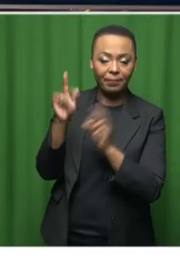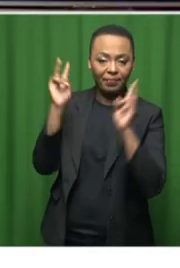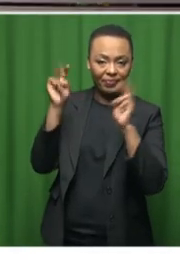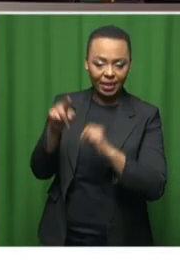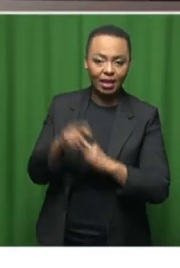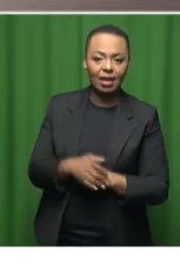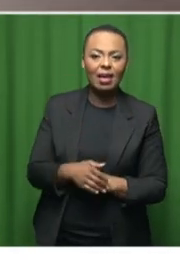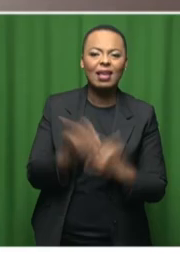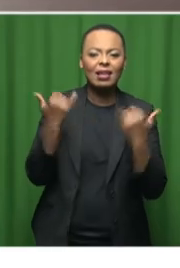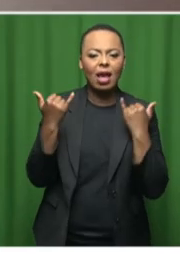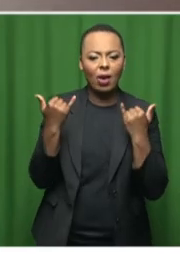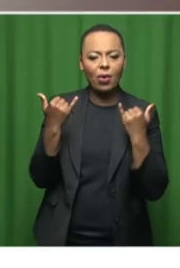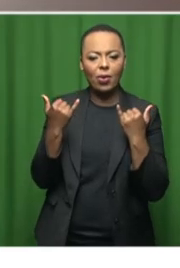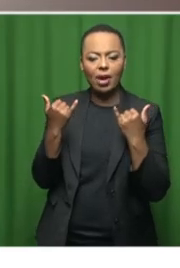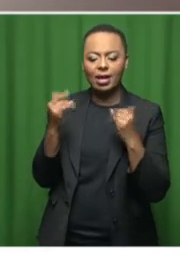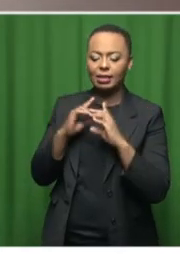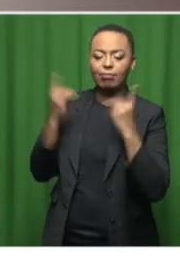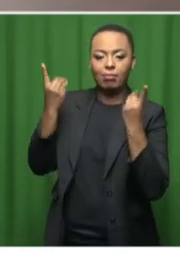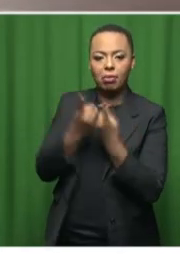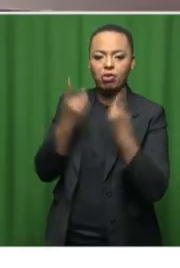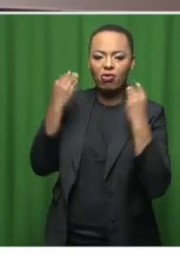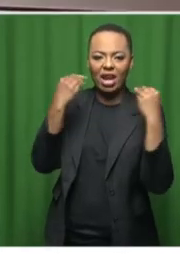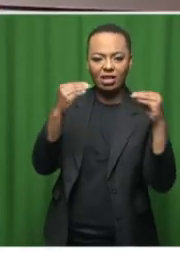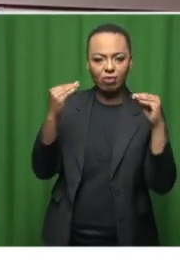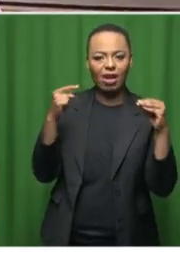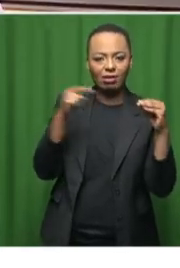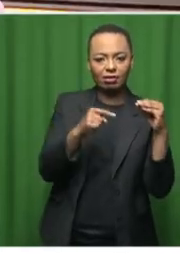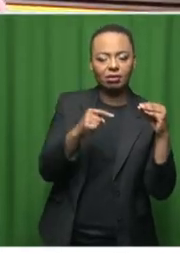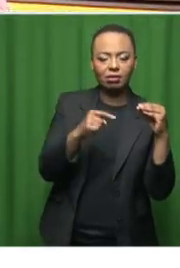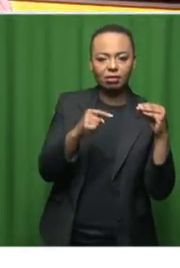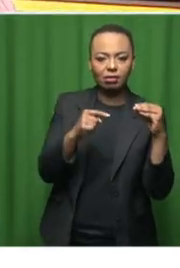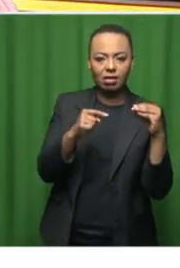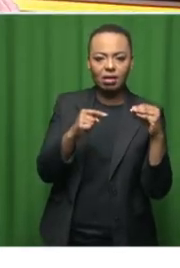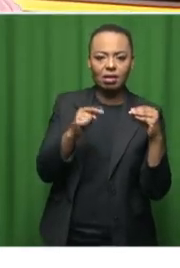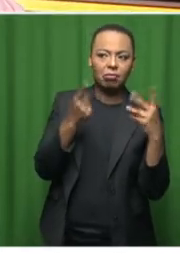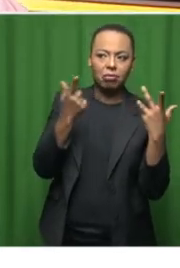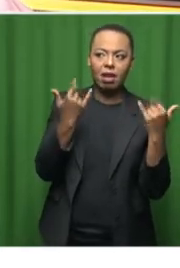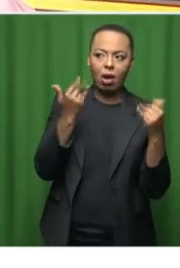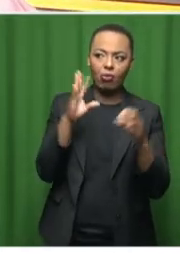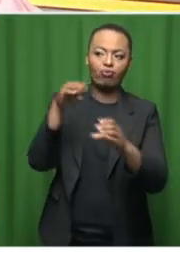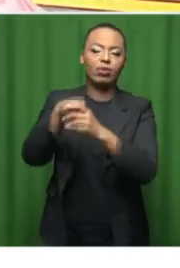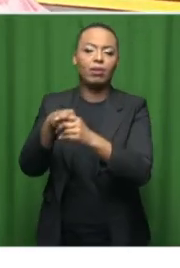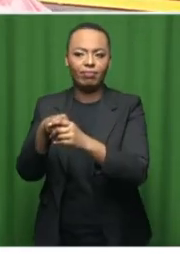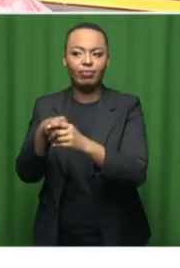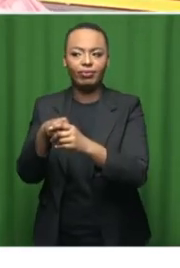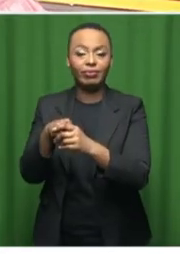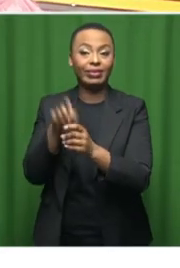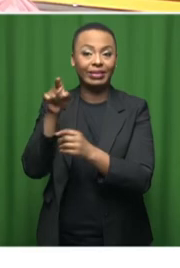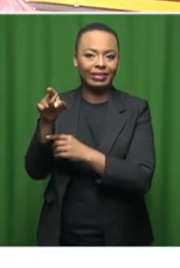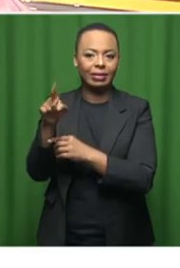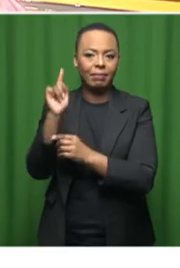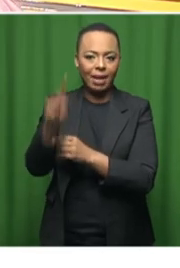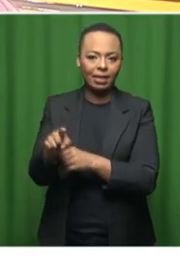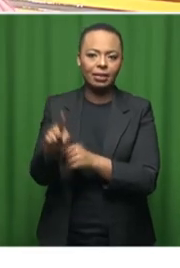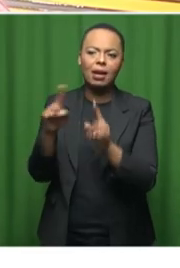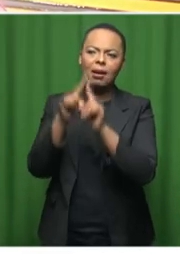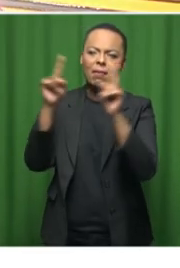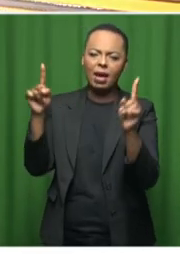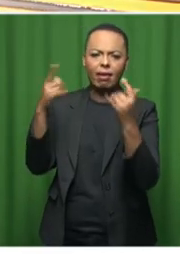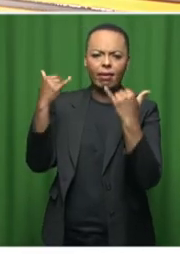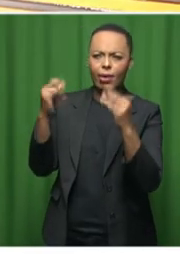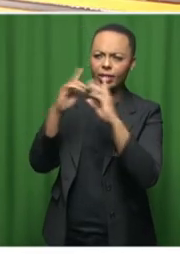Public Enterprises has to deal with part of what goes on here. But as the Department of Transport,